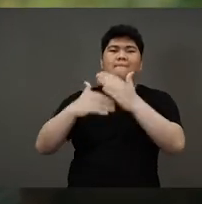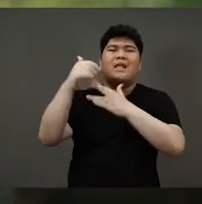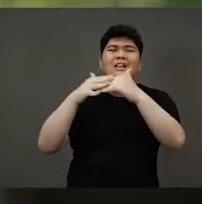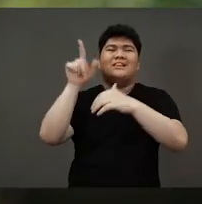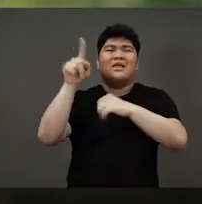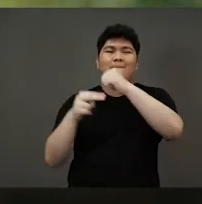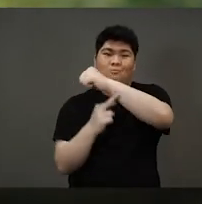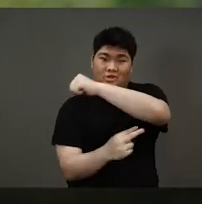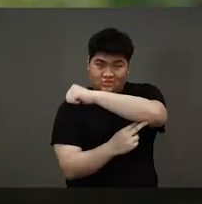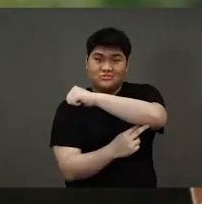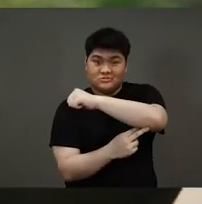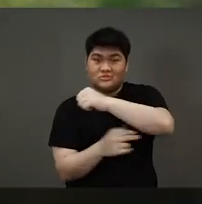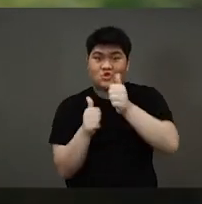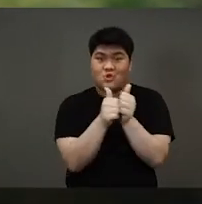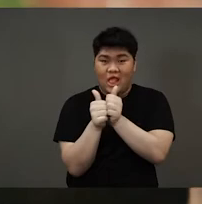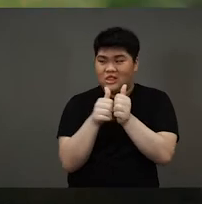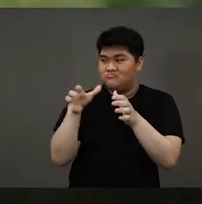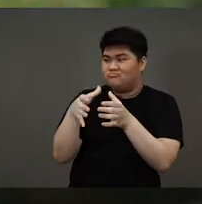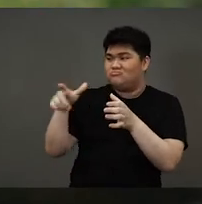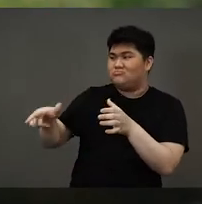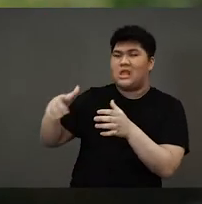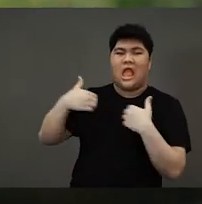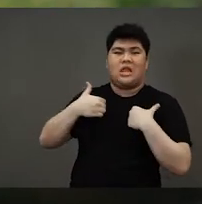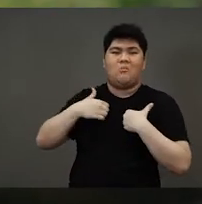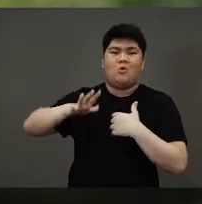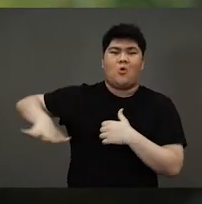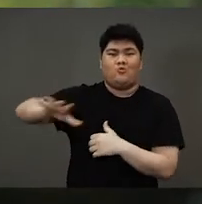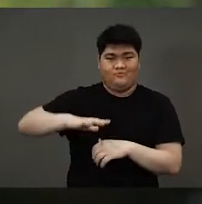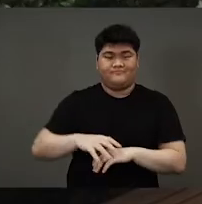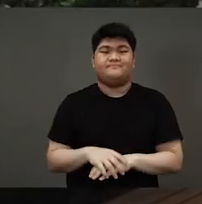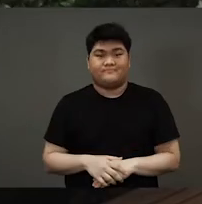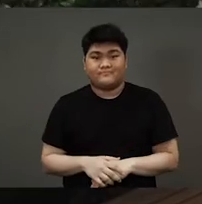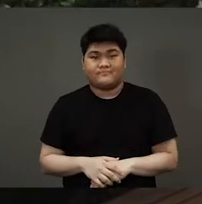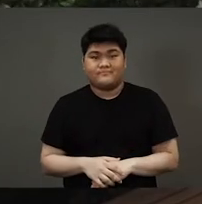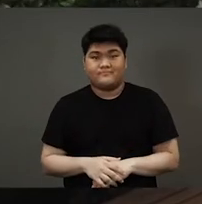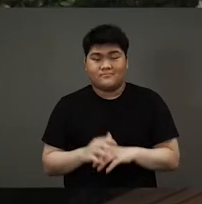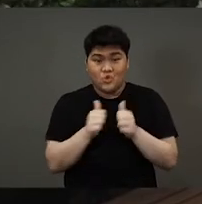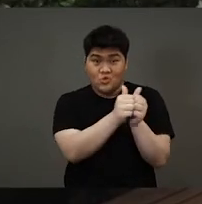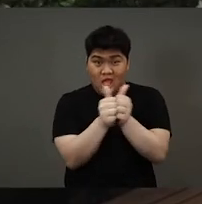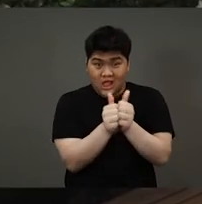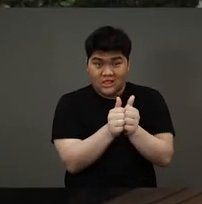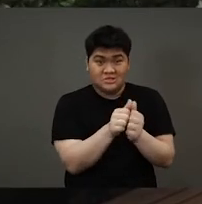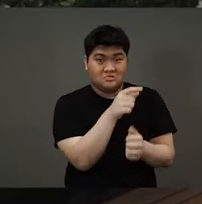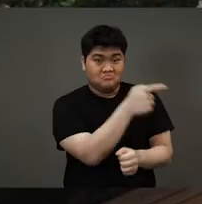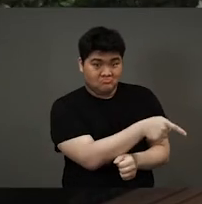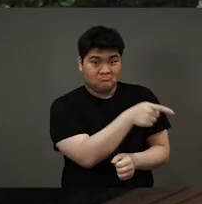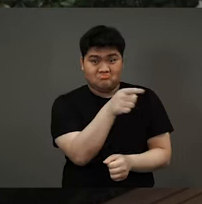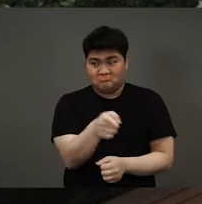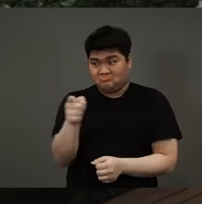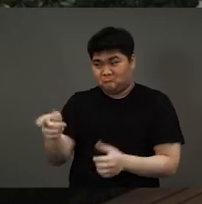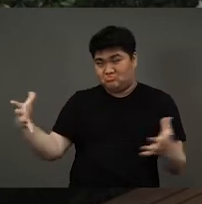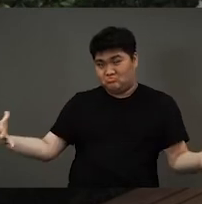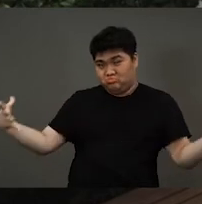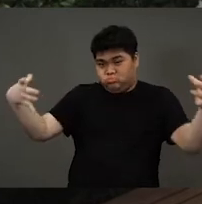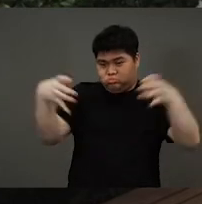that bridge together with monkey and all the other animals. So together with the help of Savana Macha and her